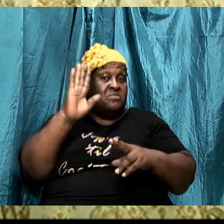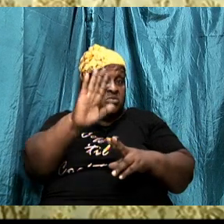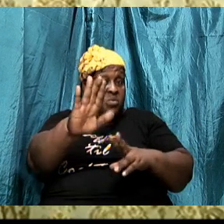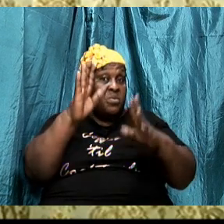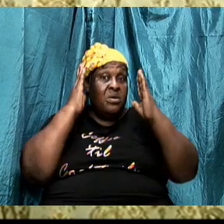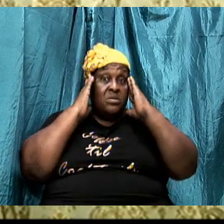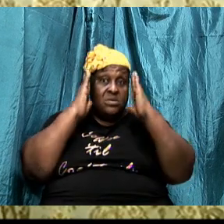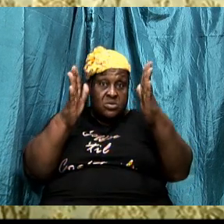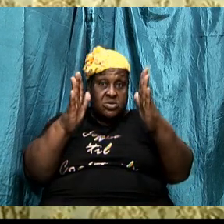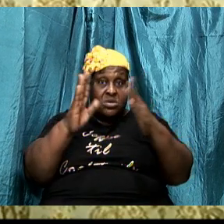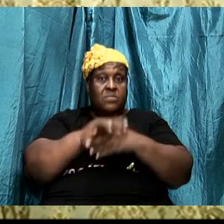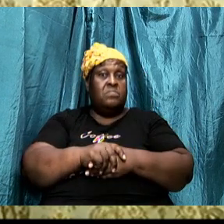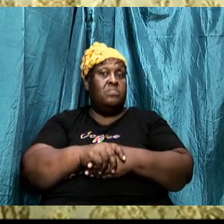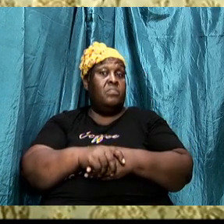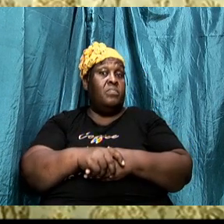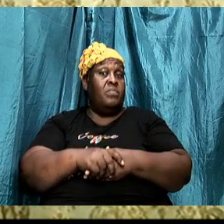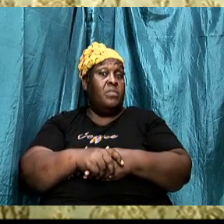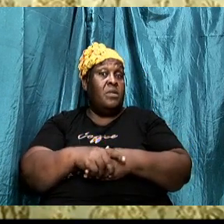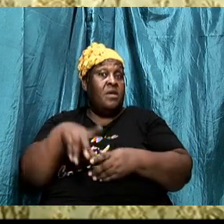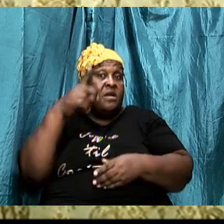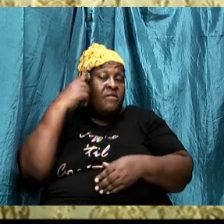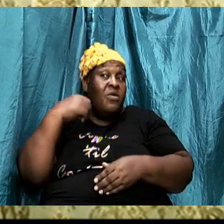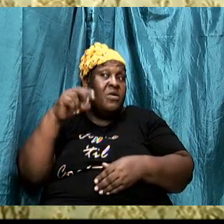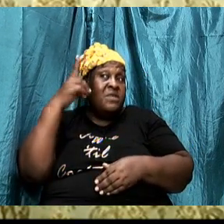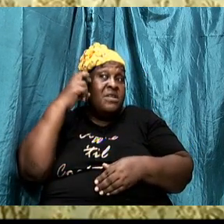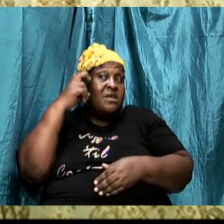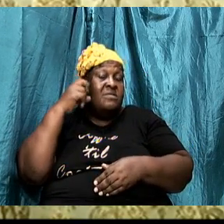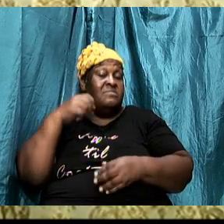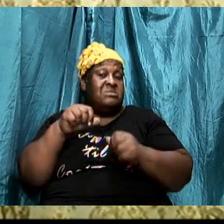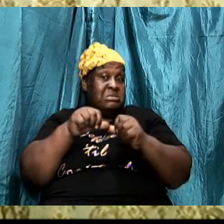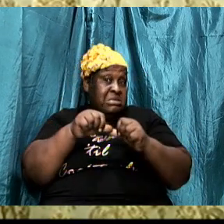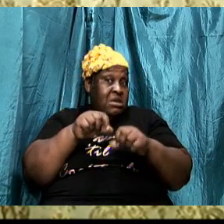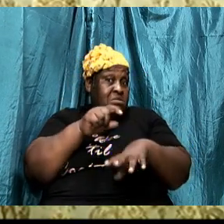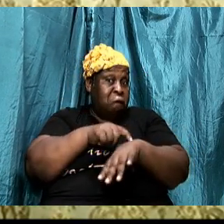because he spends the time to study you